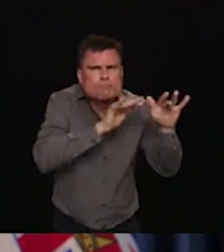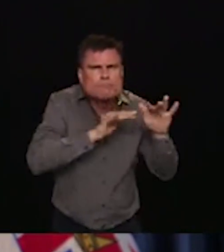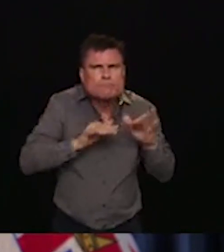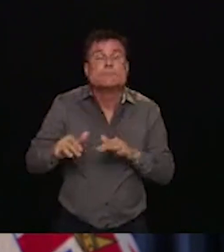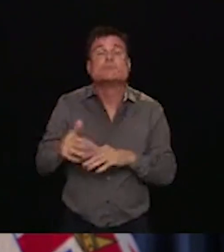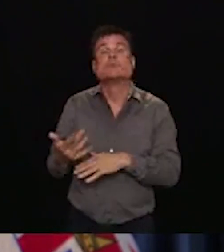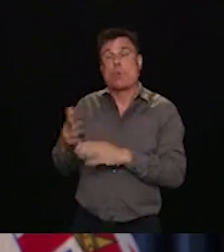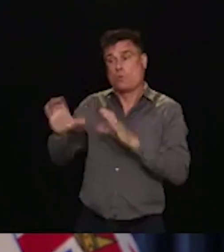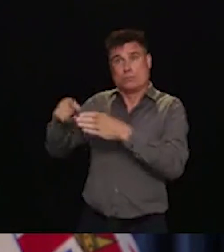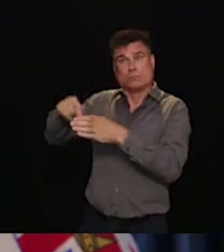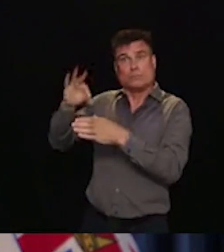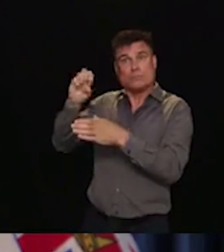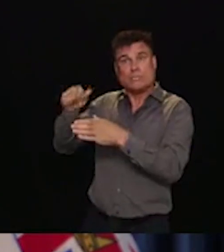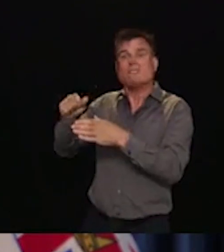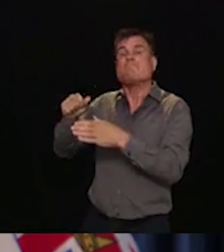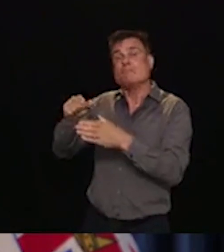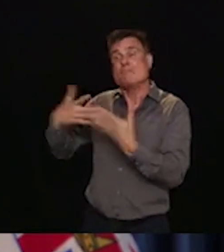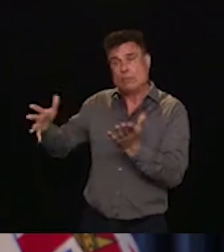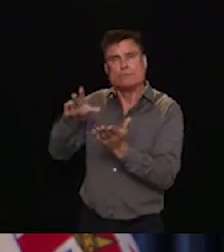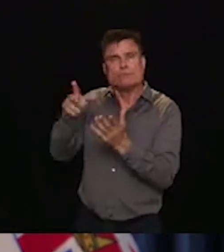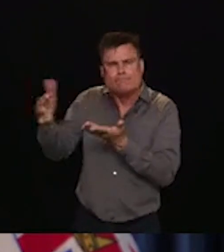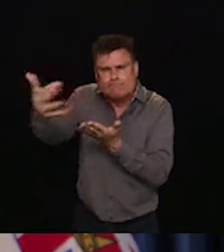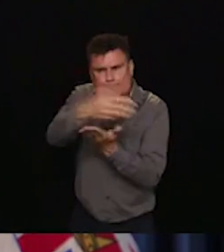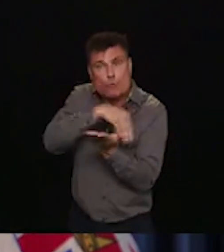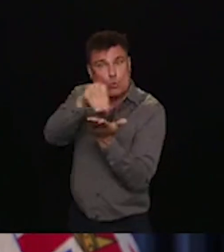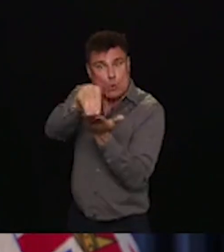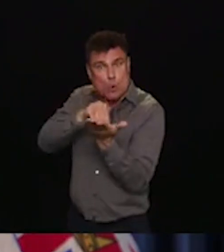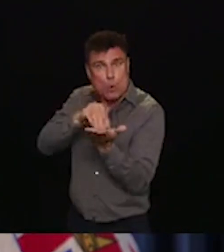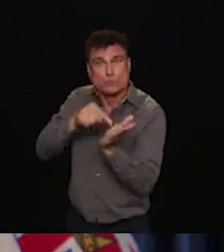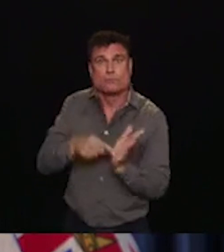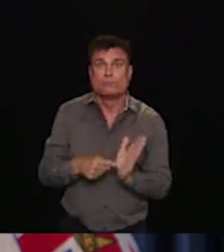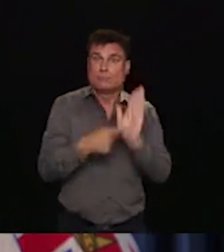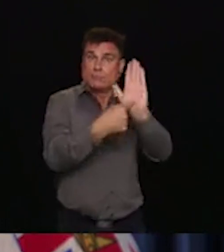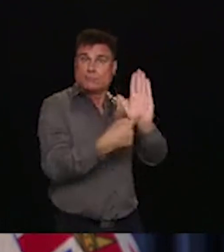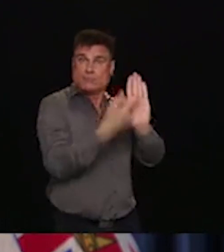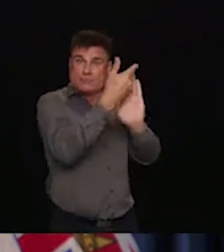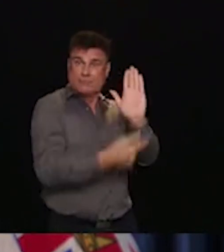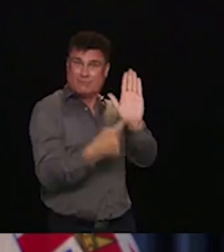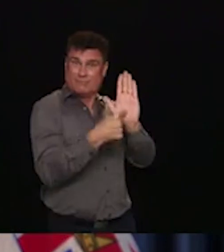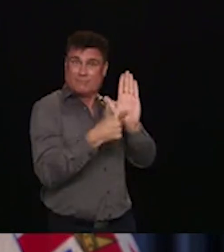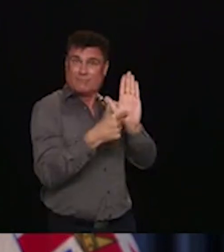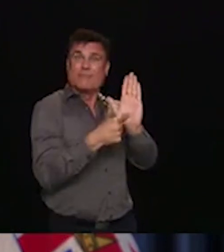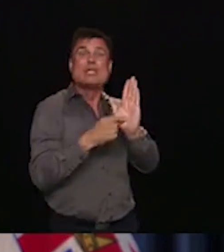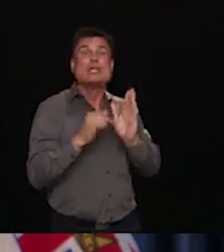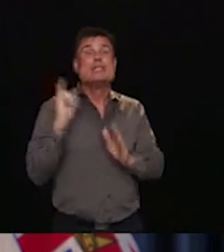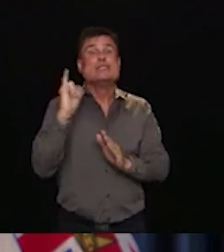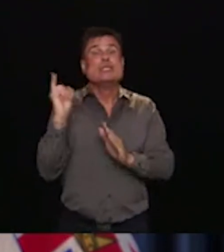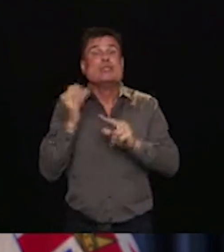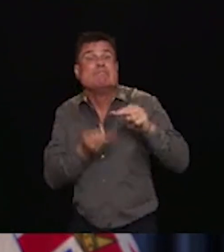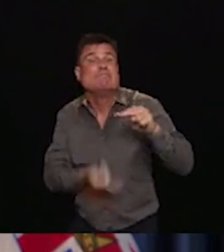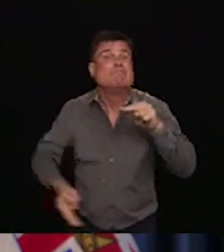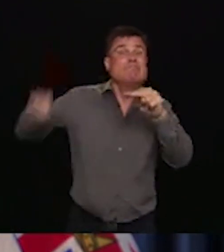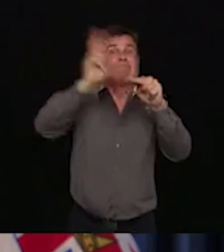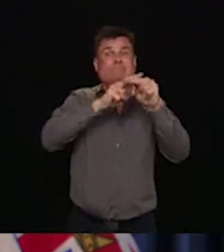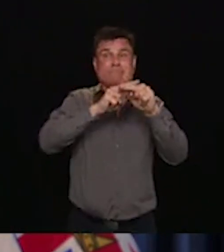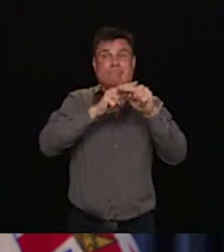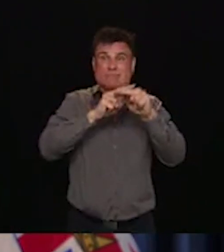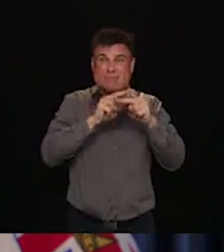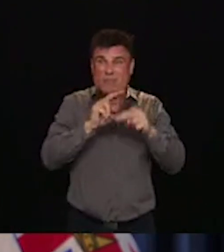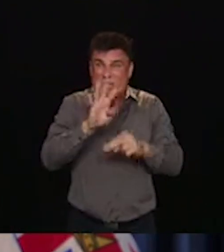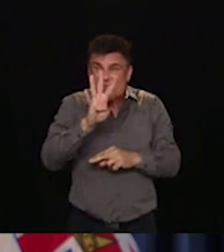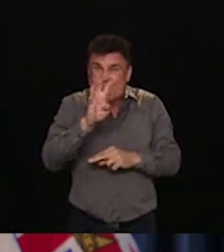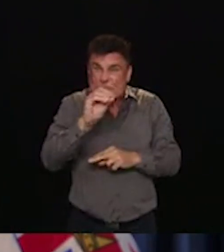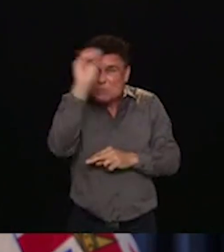risen by approximately 40% across the province. It also confirmed that this is an incredibly complex